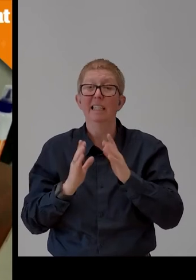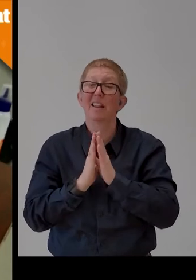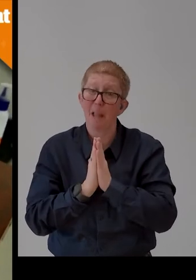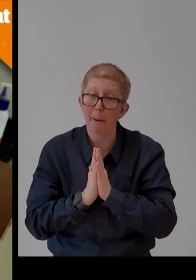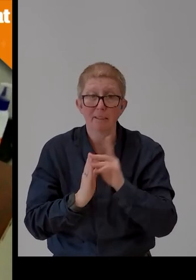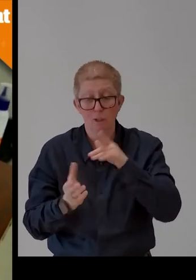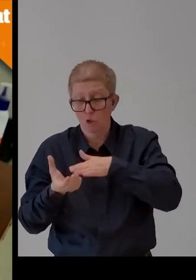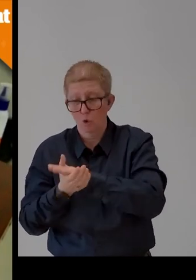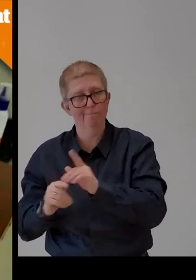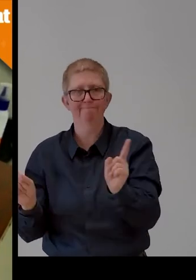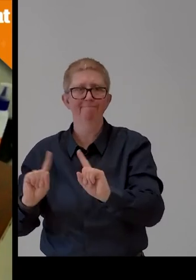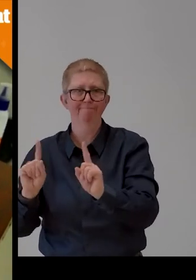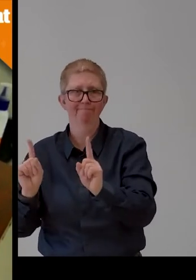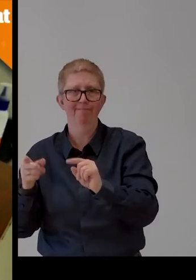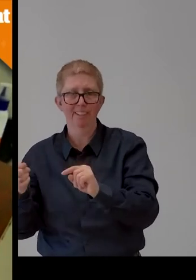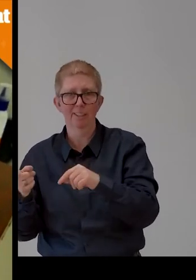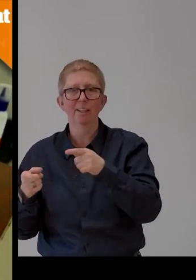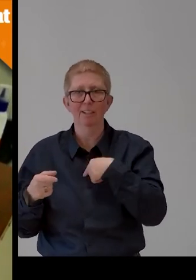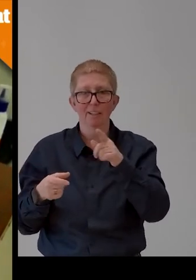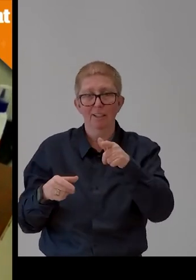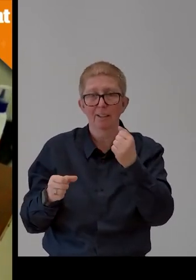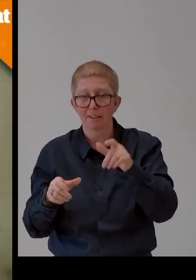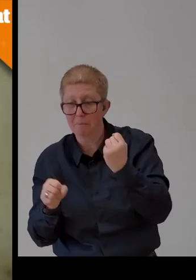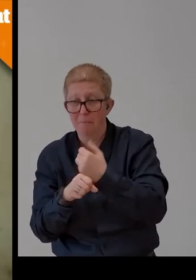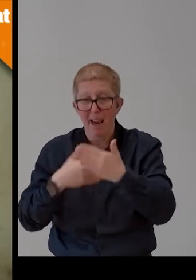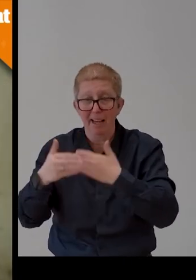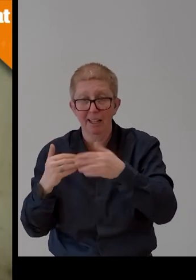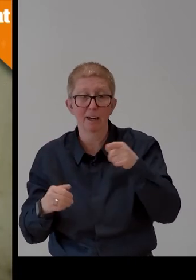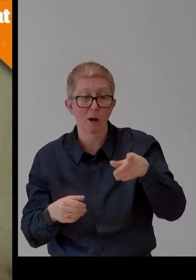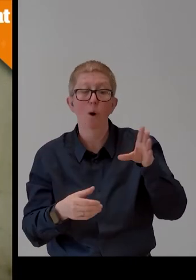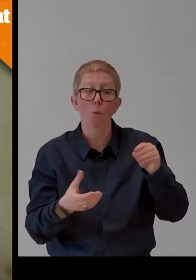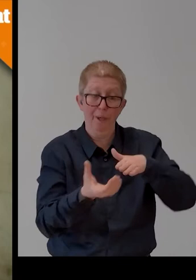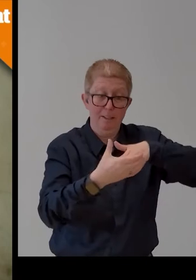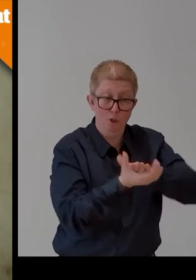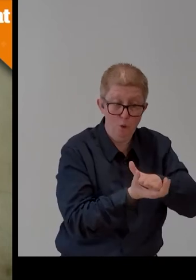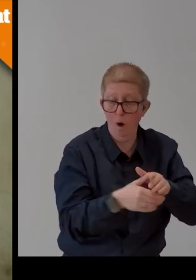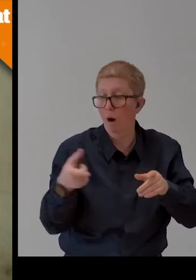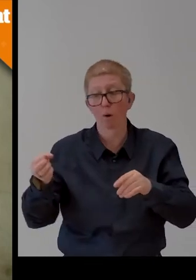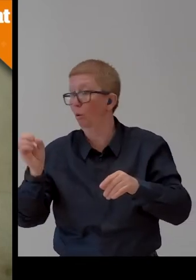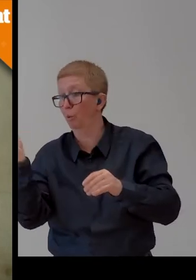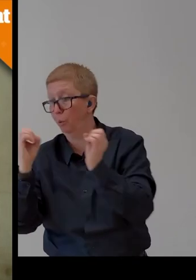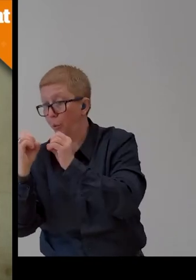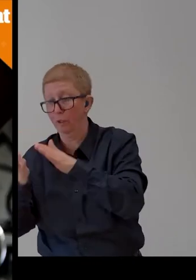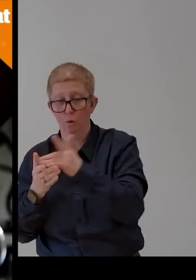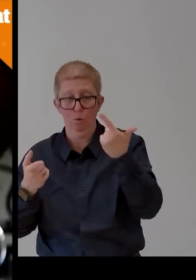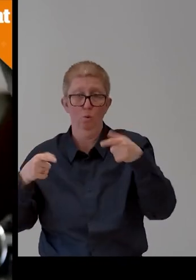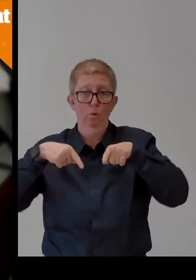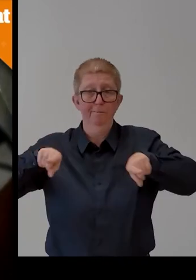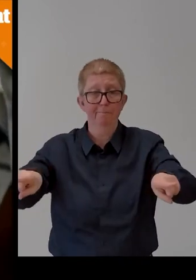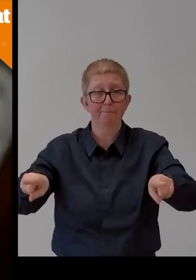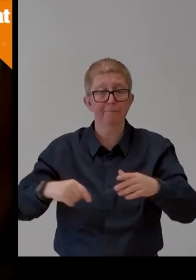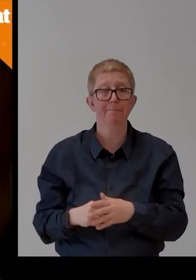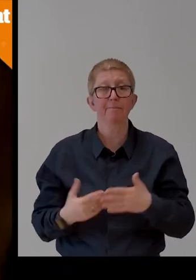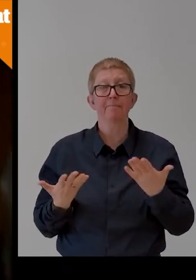permits both. A 3D printer in operation. The insert says manufacturers are now developing artificial hands